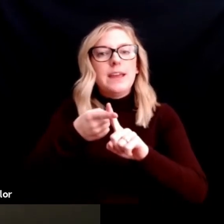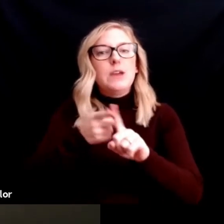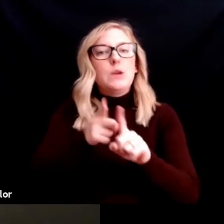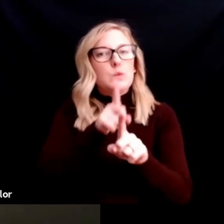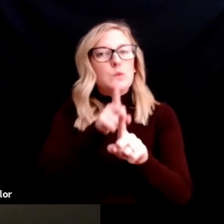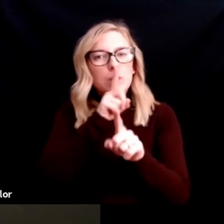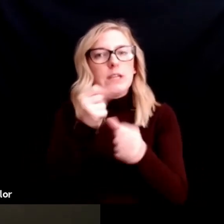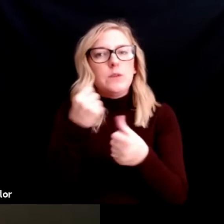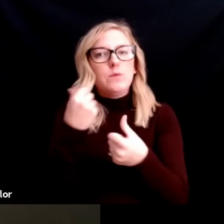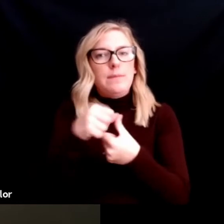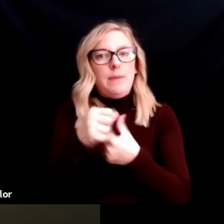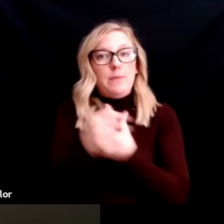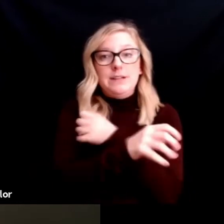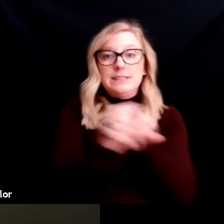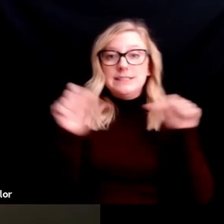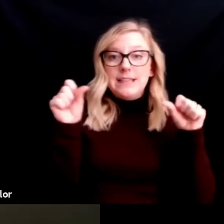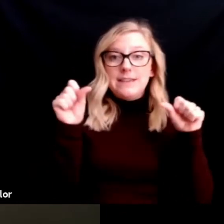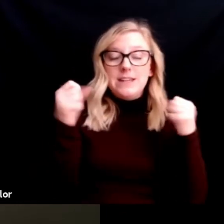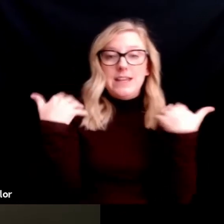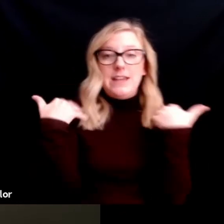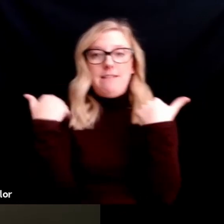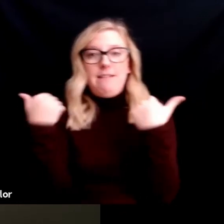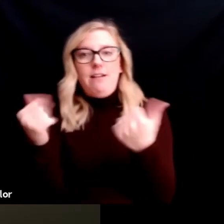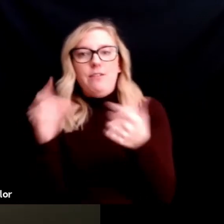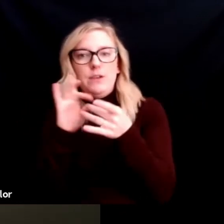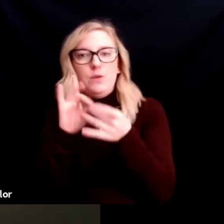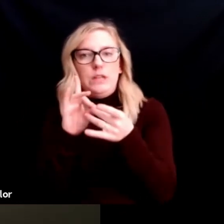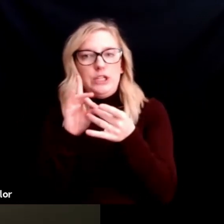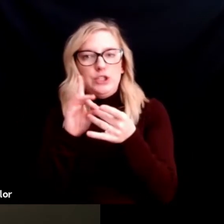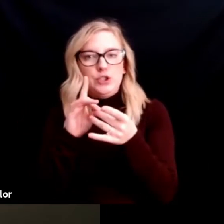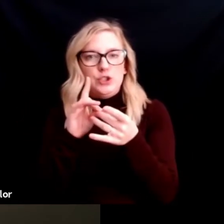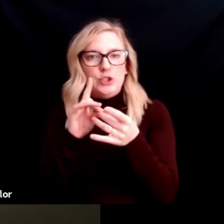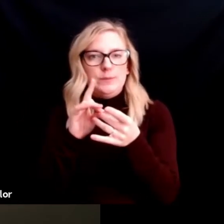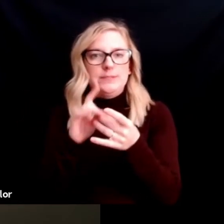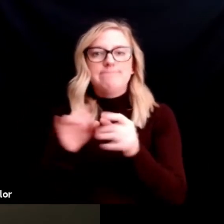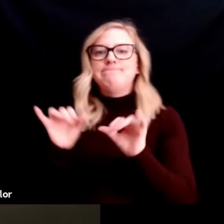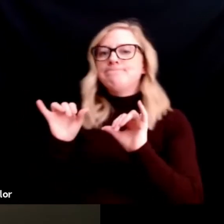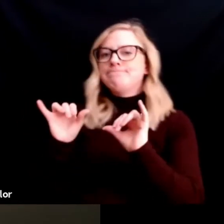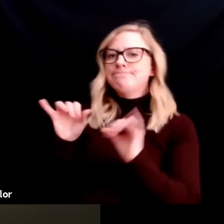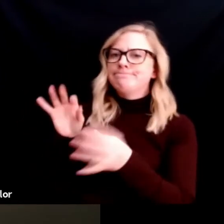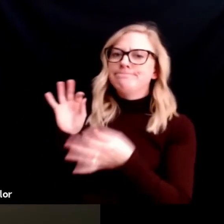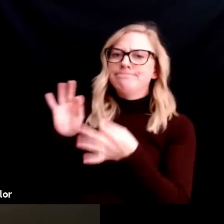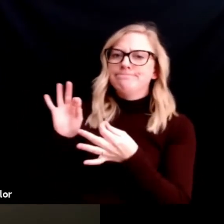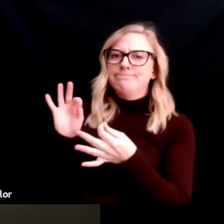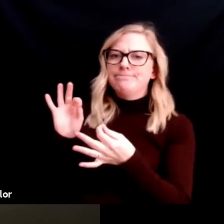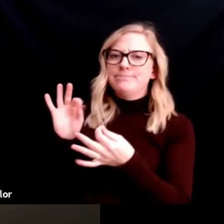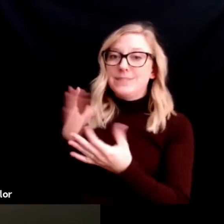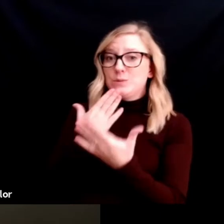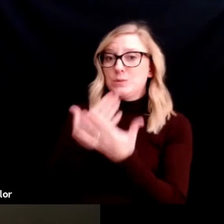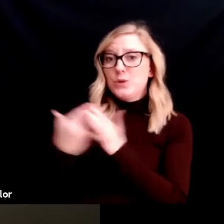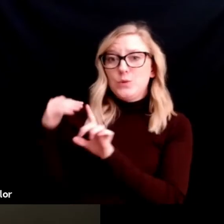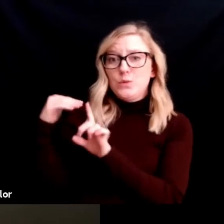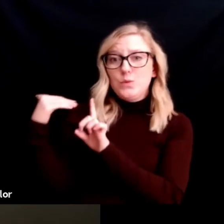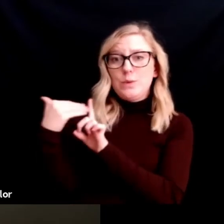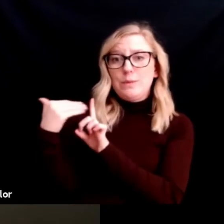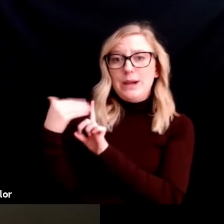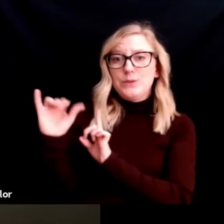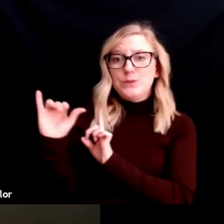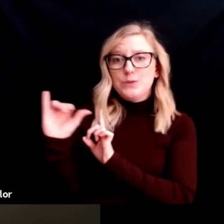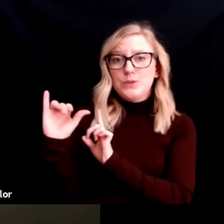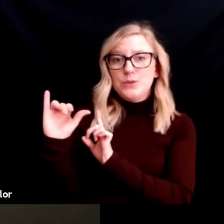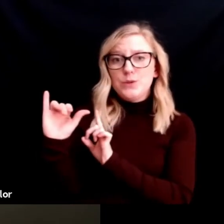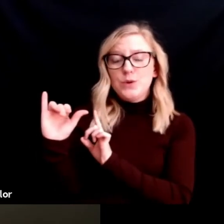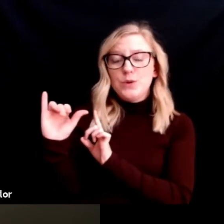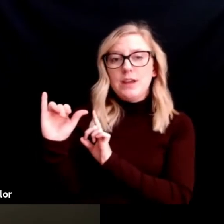healthy relationships pieces in mind. Makes perfect sense. And some really good reminders as we shift